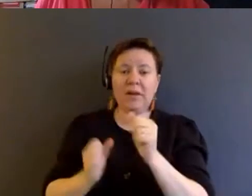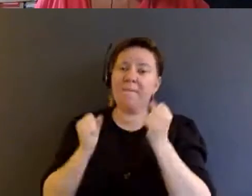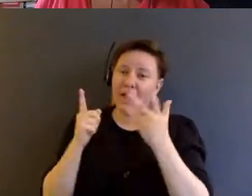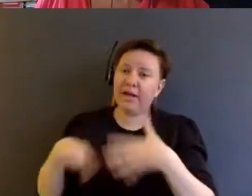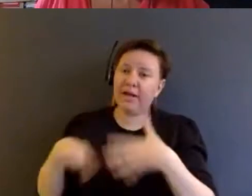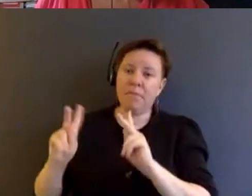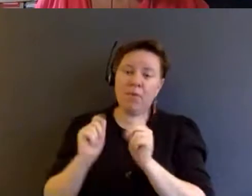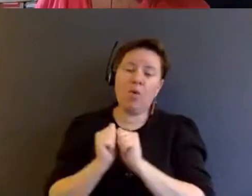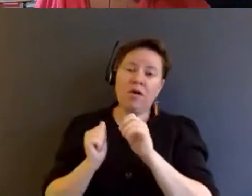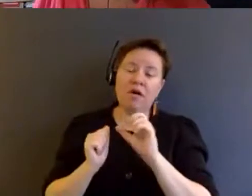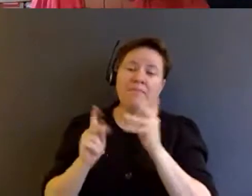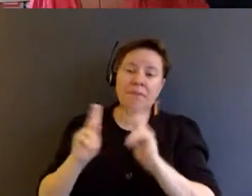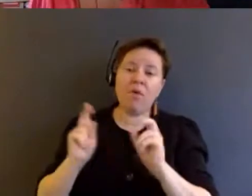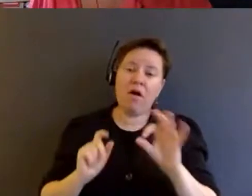elderly.